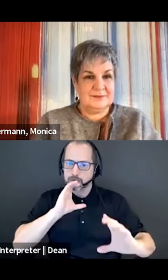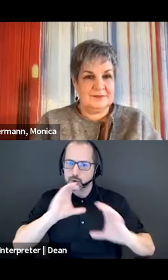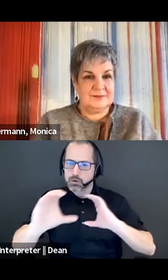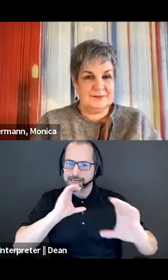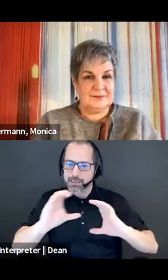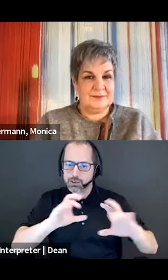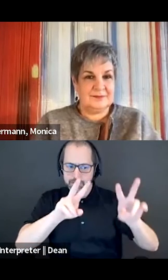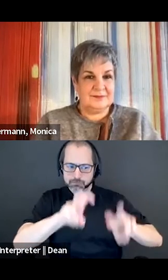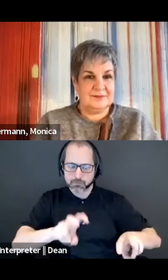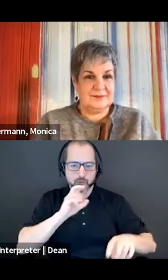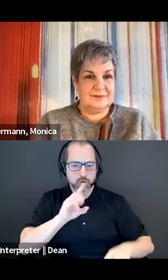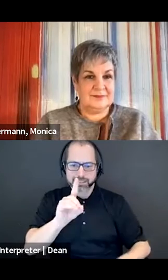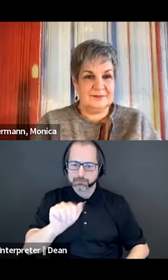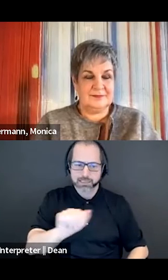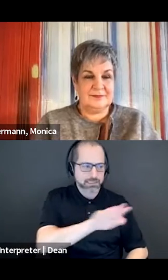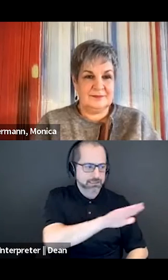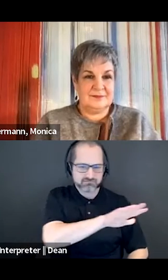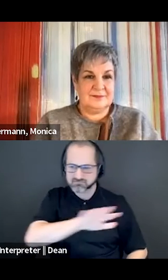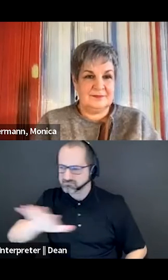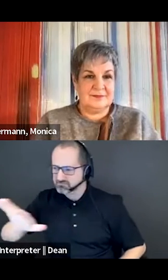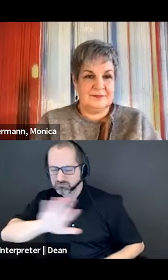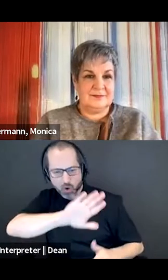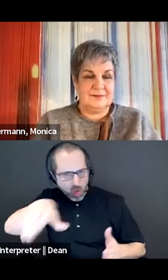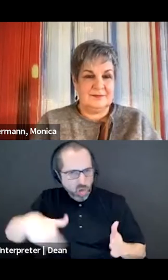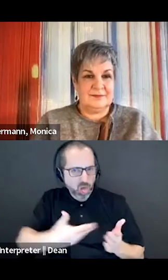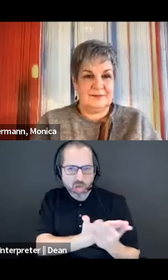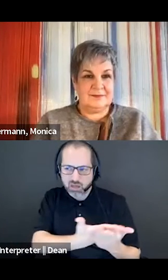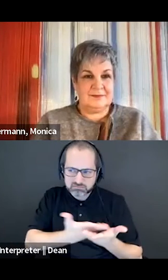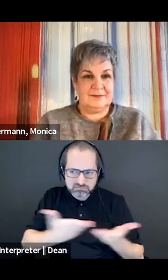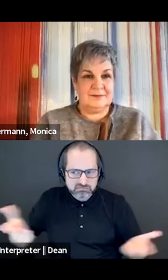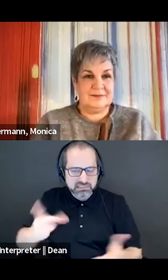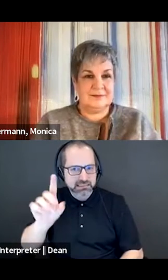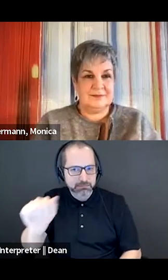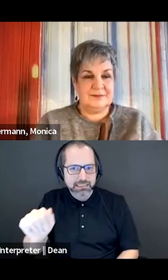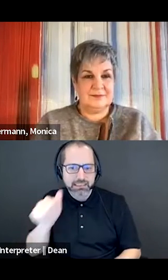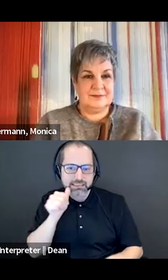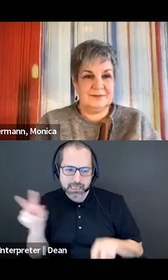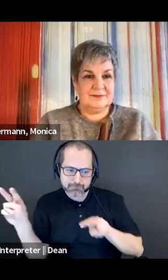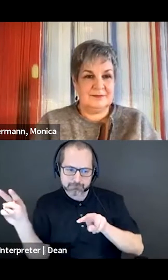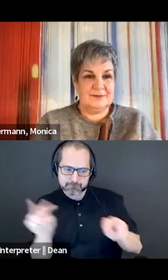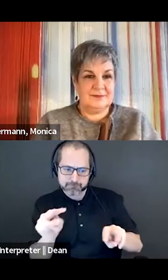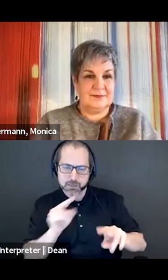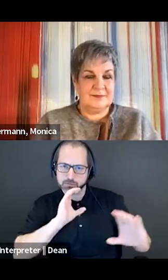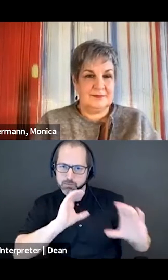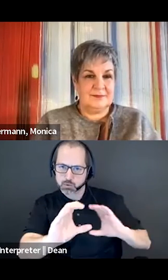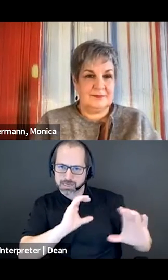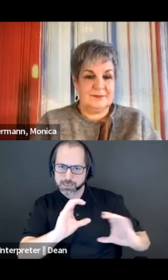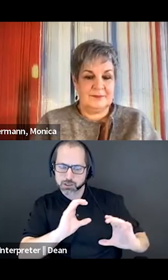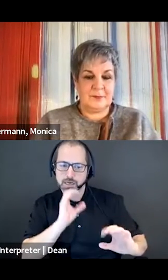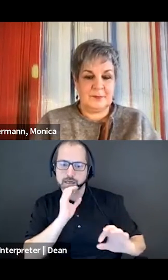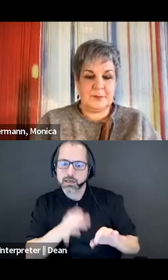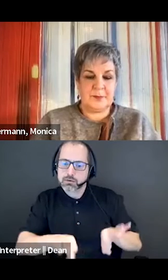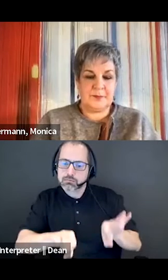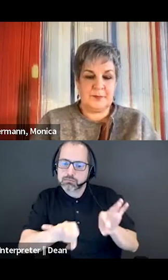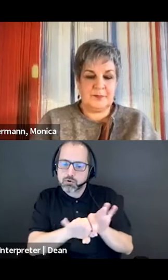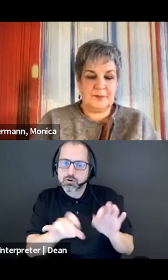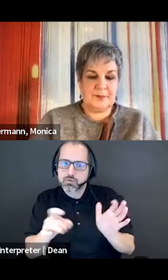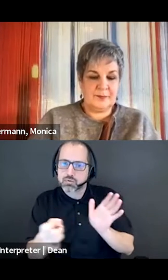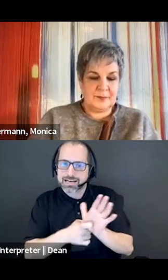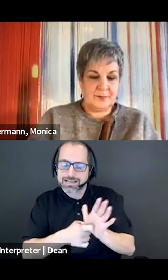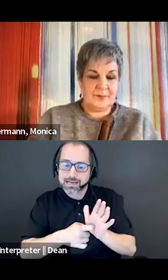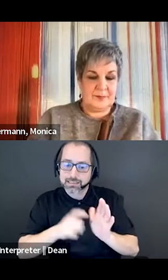pan disability or cross disability lens, it's important to recognize that, you know, communication